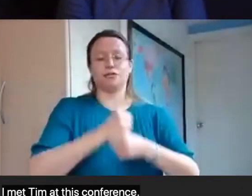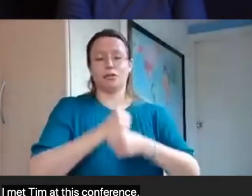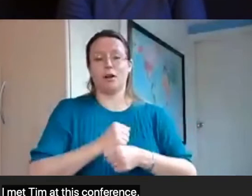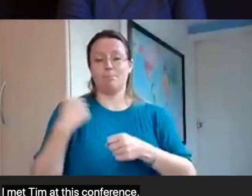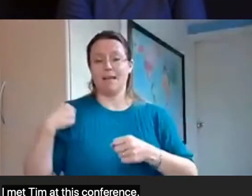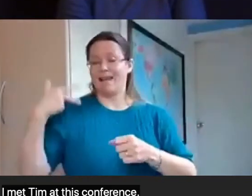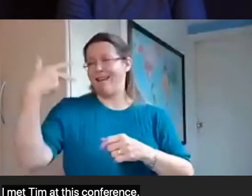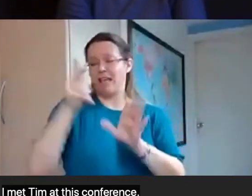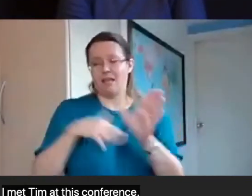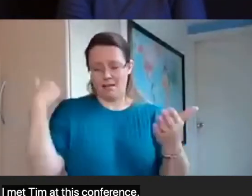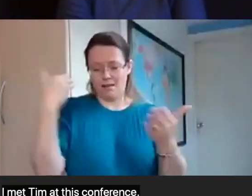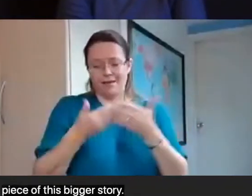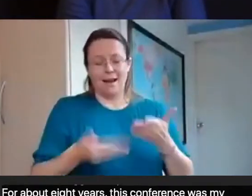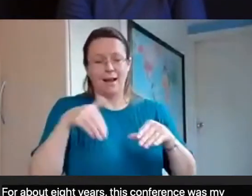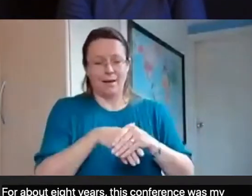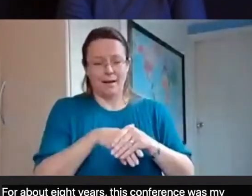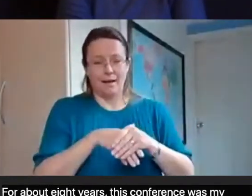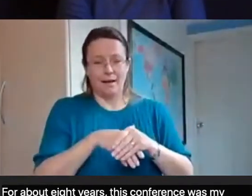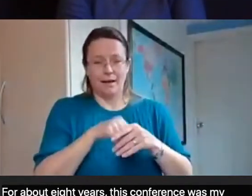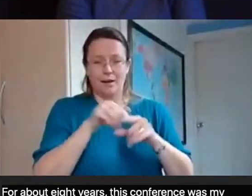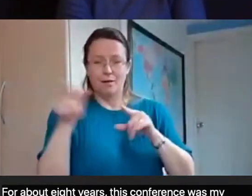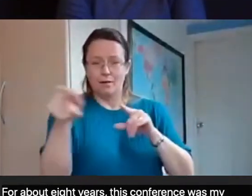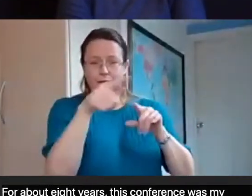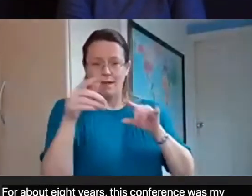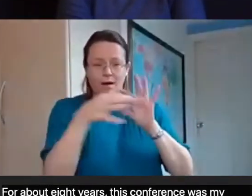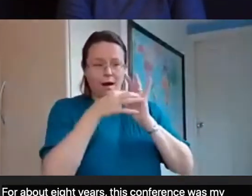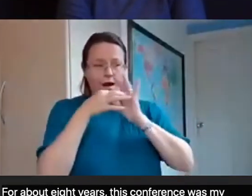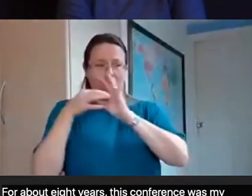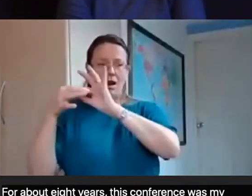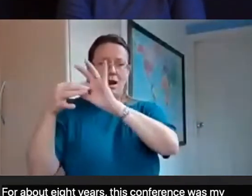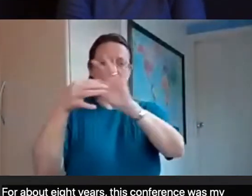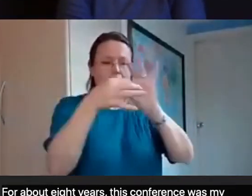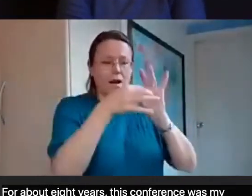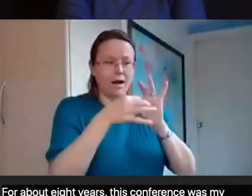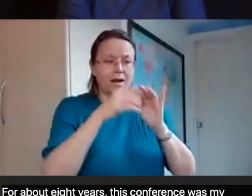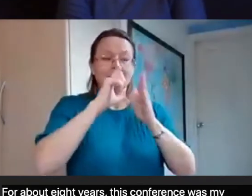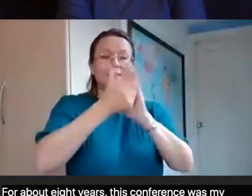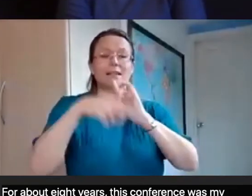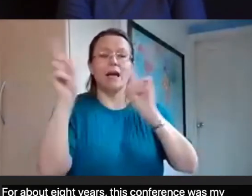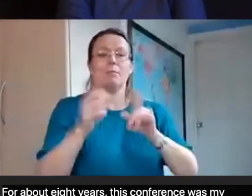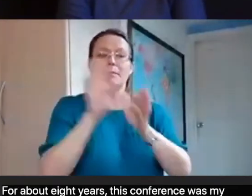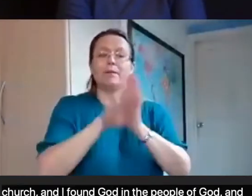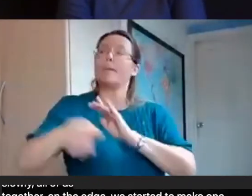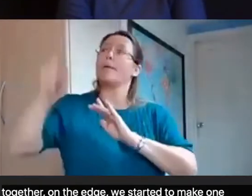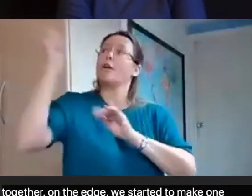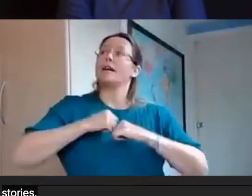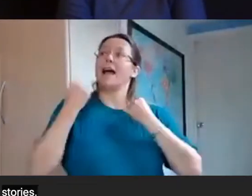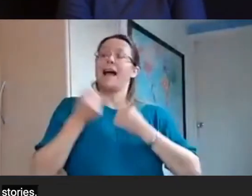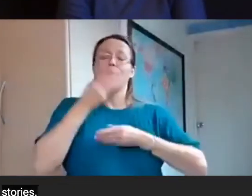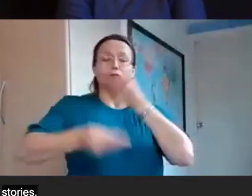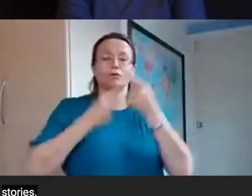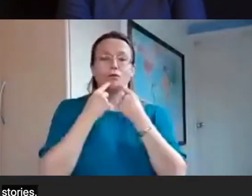And slowly, all of us together, on the edge, we started to make one space for the disabled people of God to tell our stories. And there are more and more